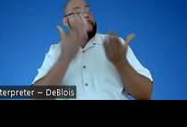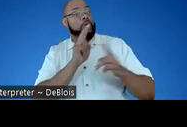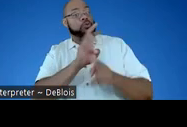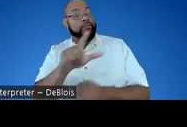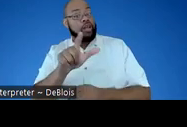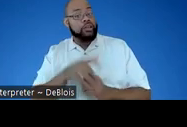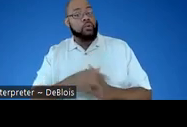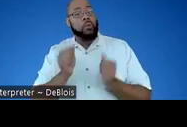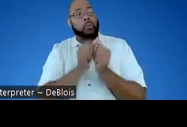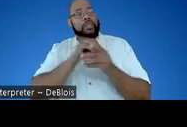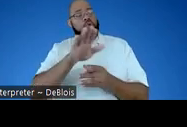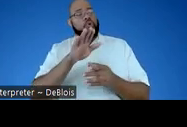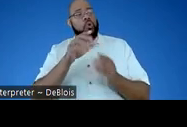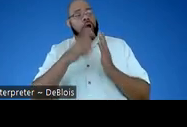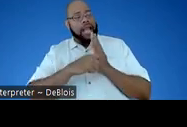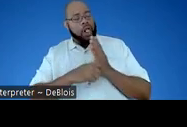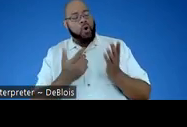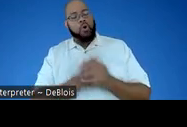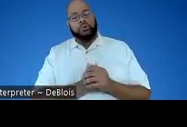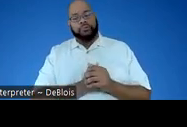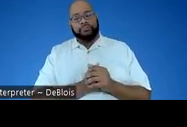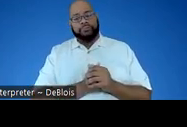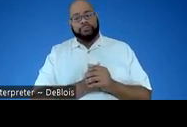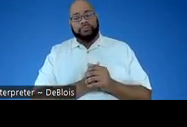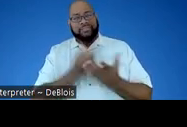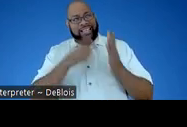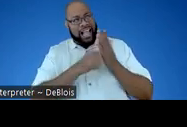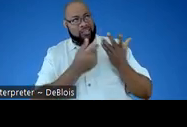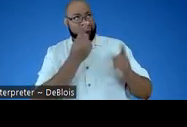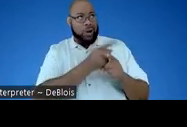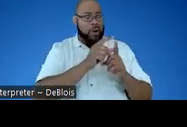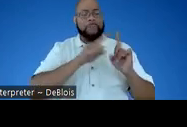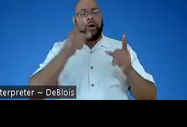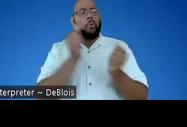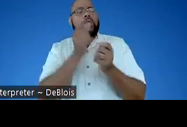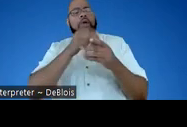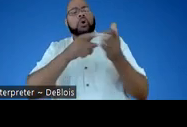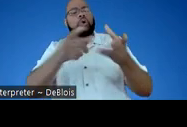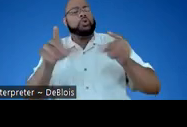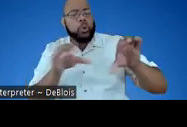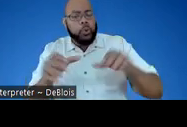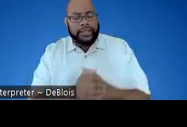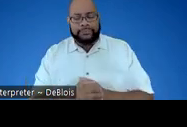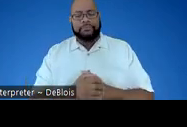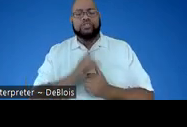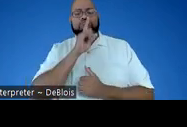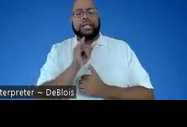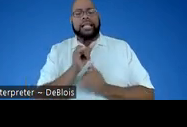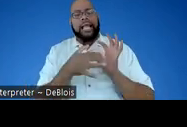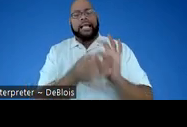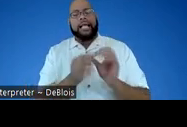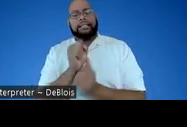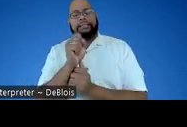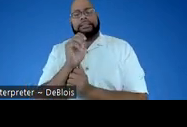useful within your catalog. I don't know if catalog is the right word, but within what you're doing to really connect